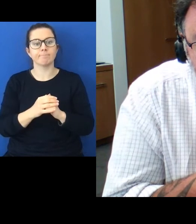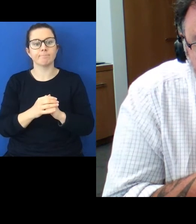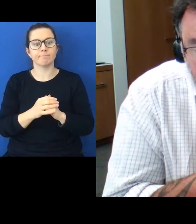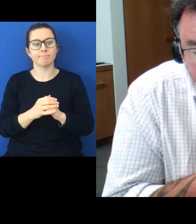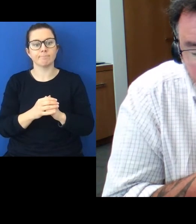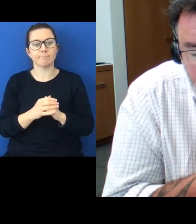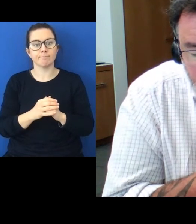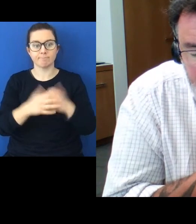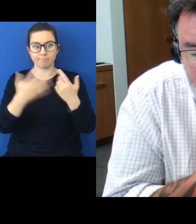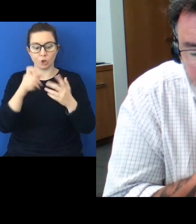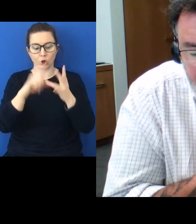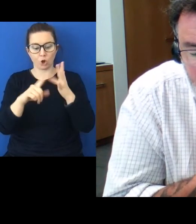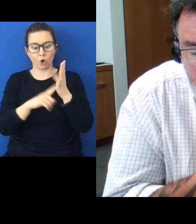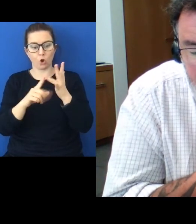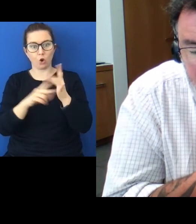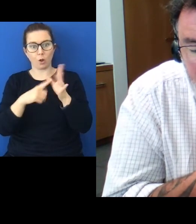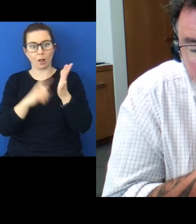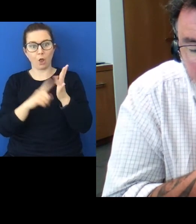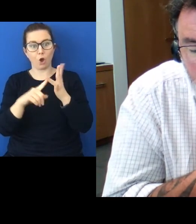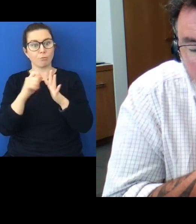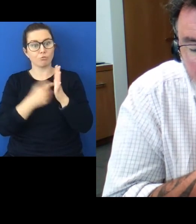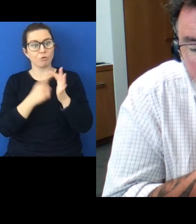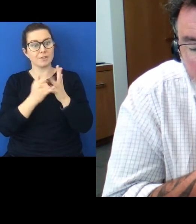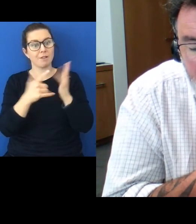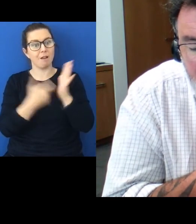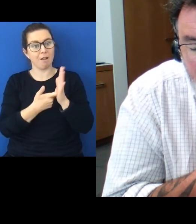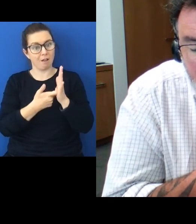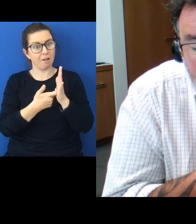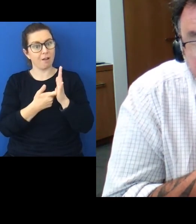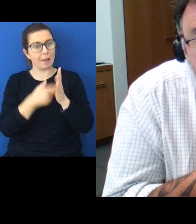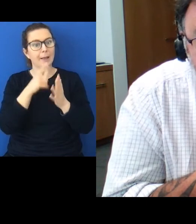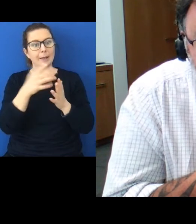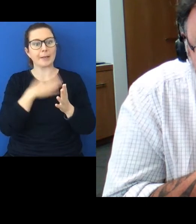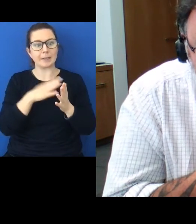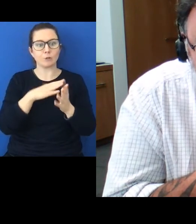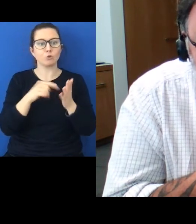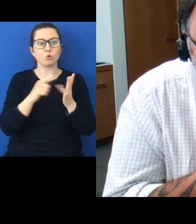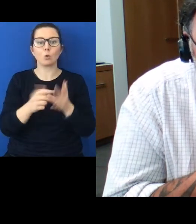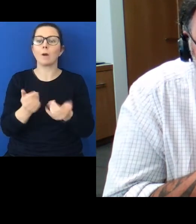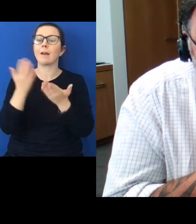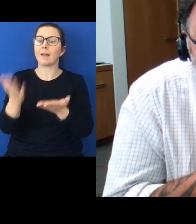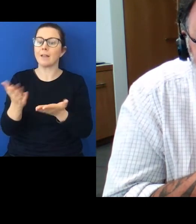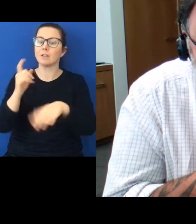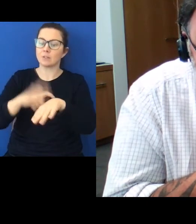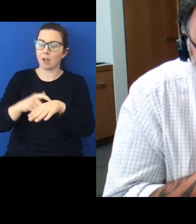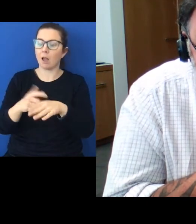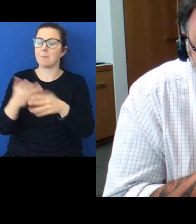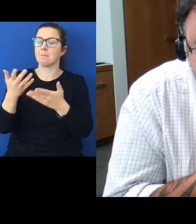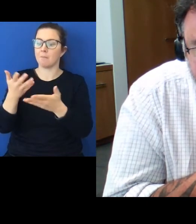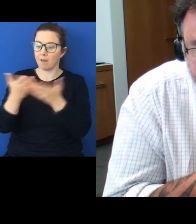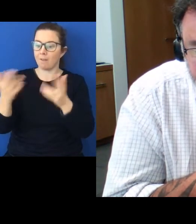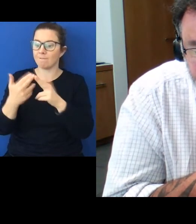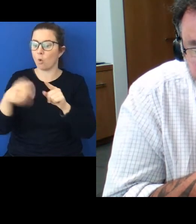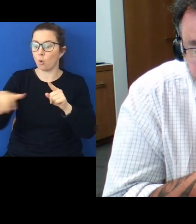as the colonial oppressor needing to make room for the oppressed to heal and grow at last.